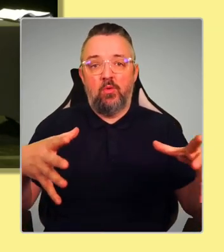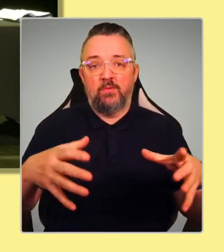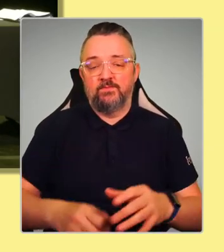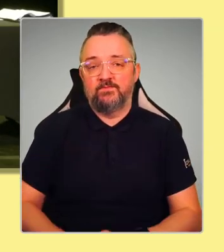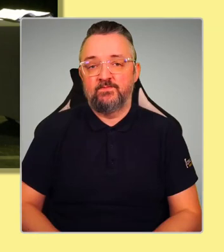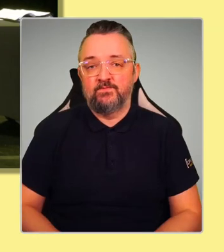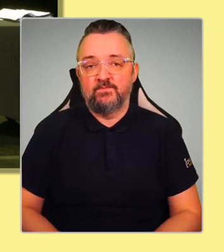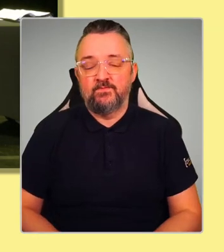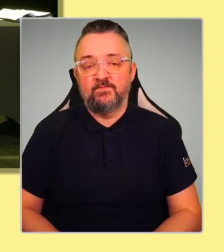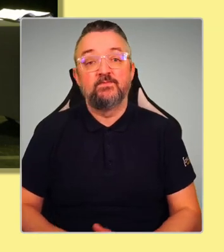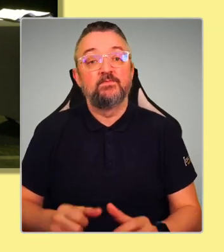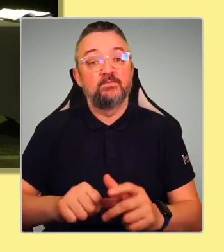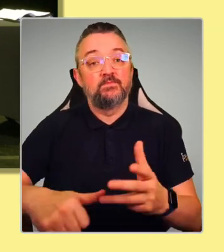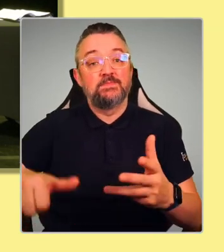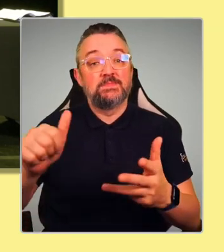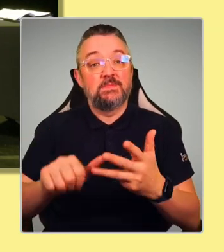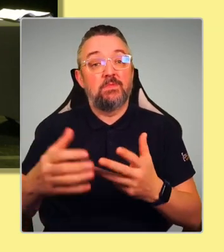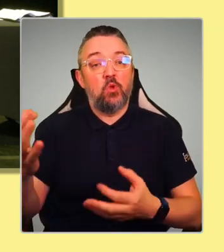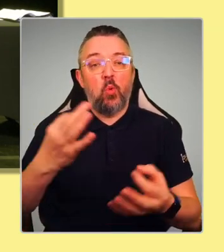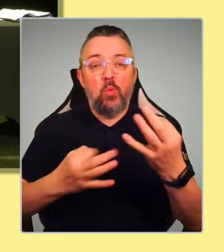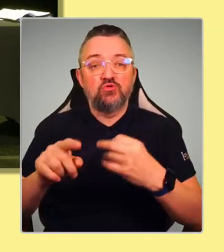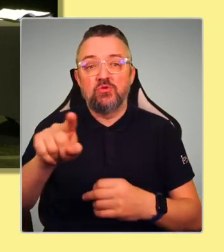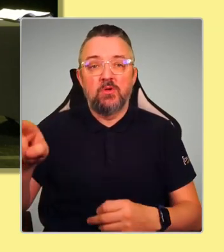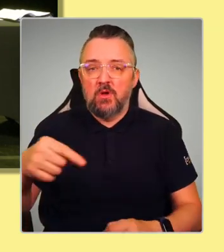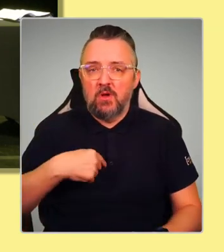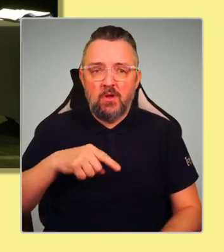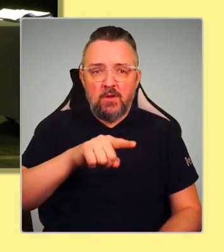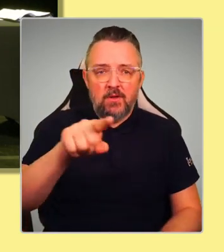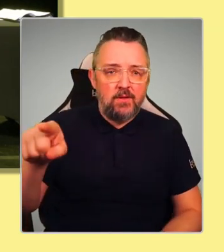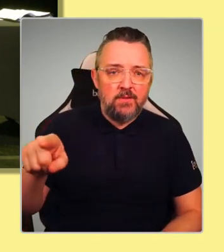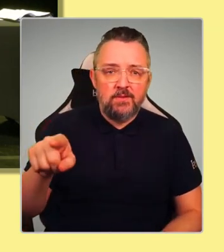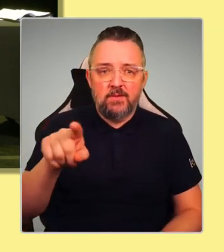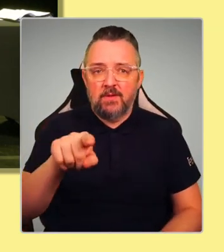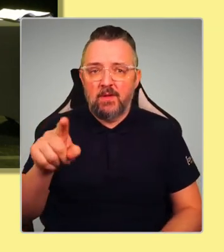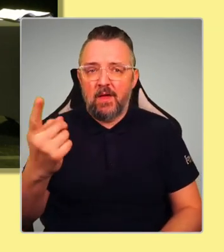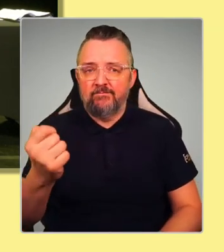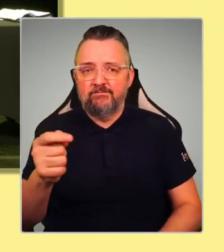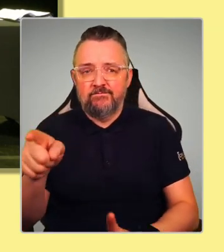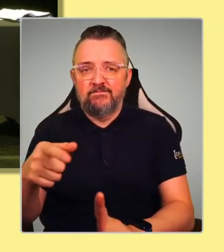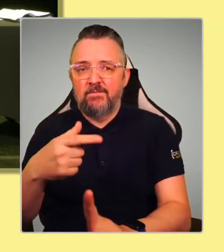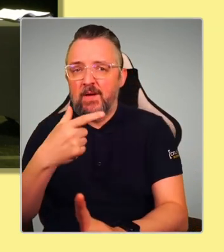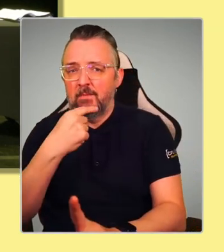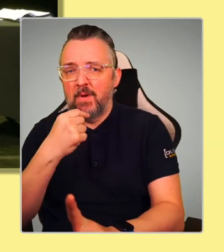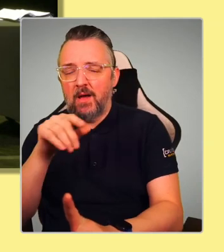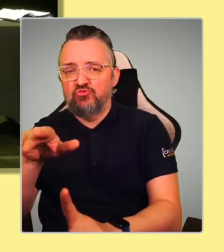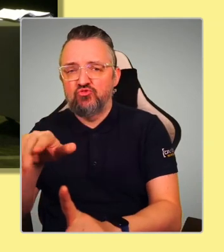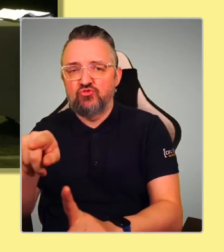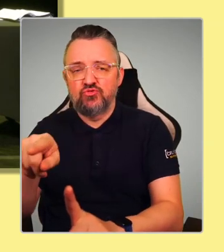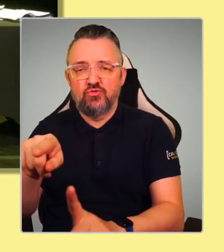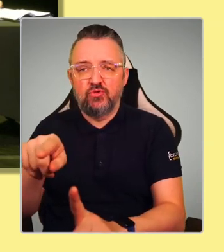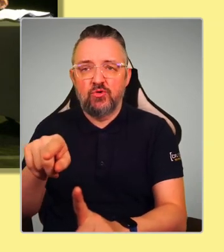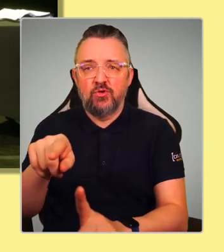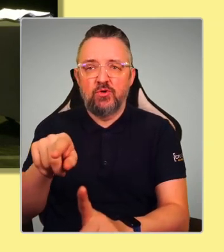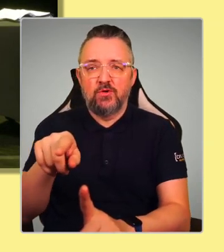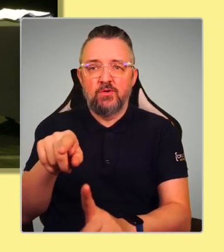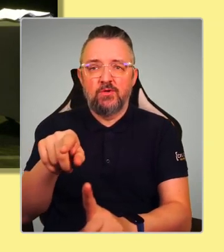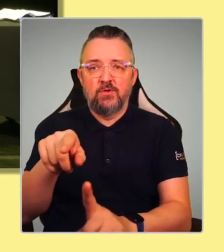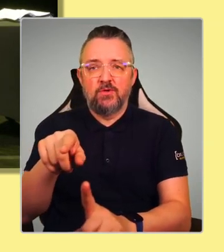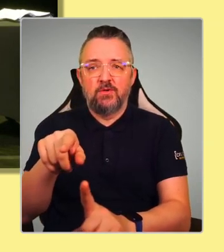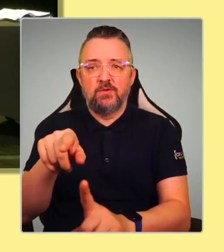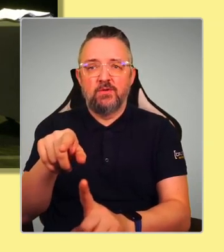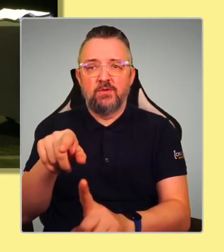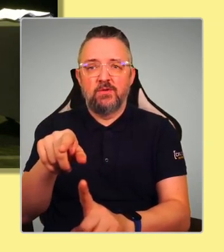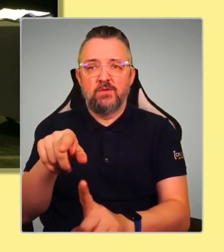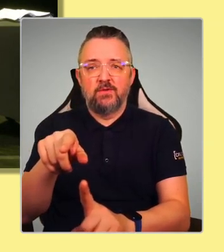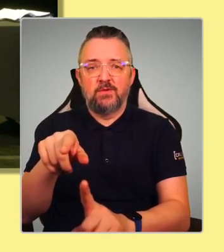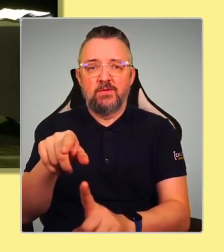question, please. I'm going to come over here now. And there's a gentleman just there. Yep, yourself, sir. And